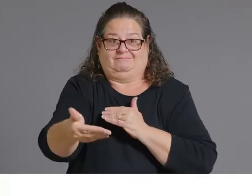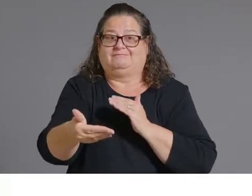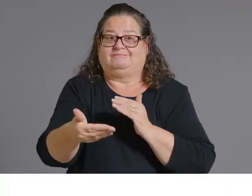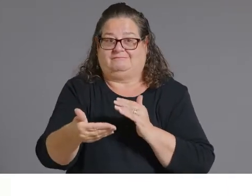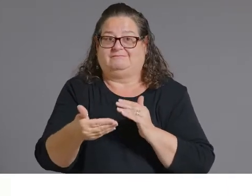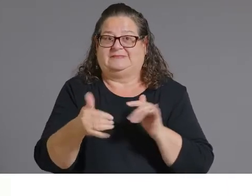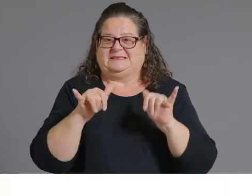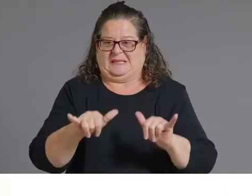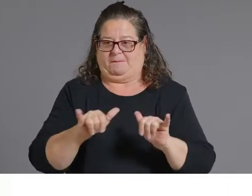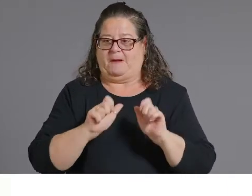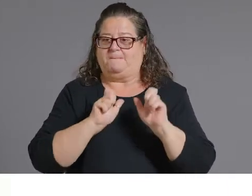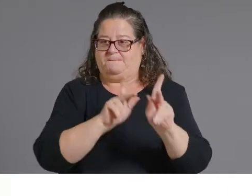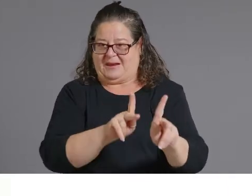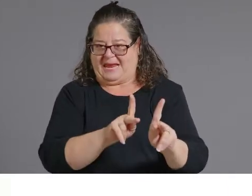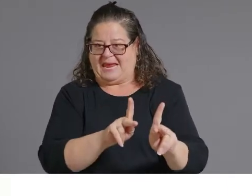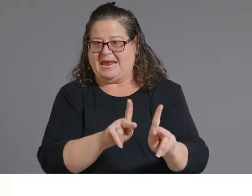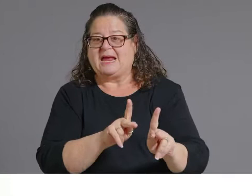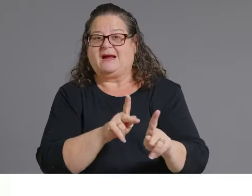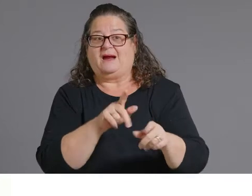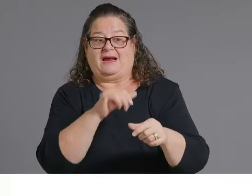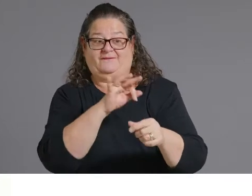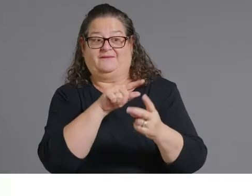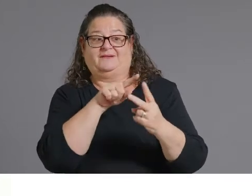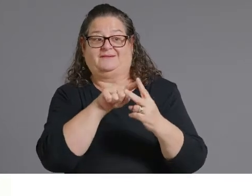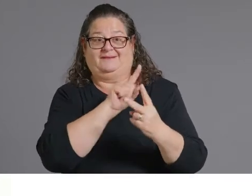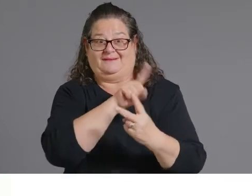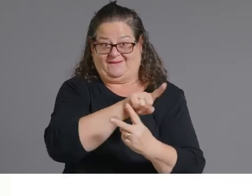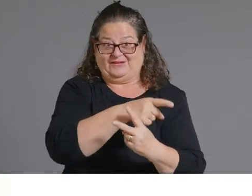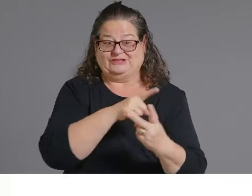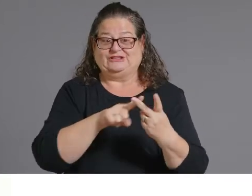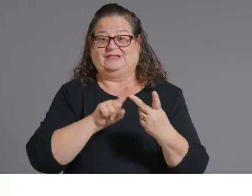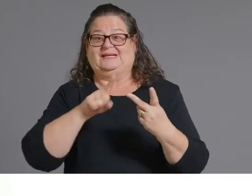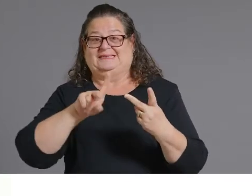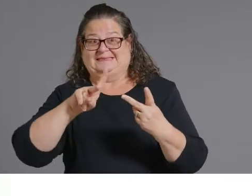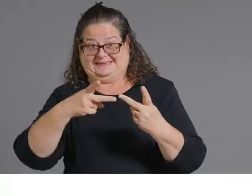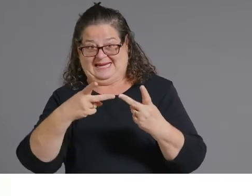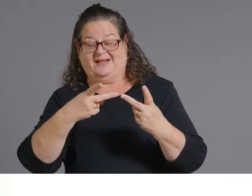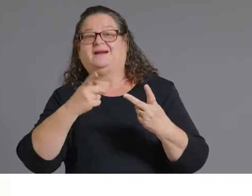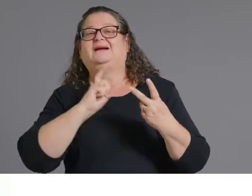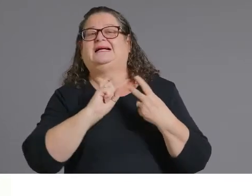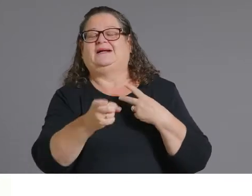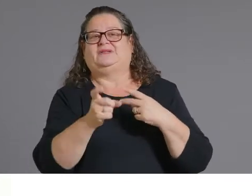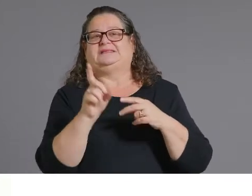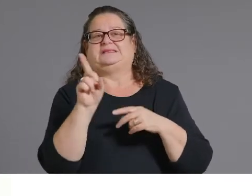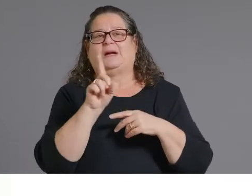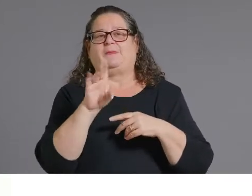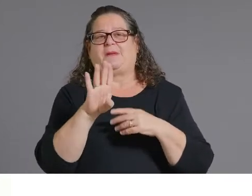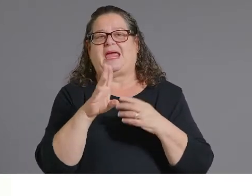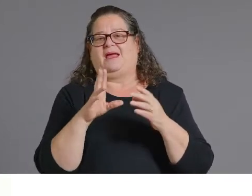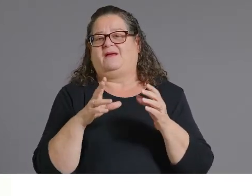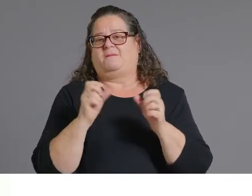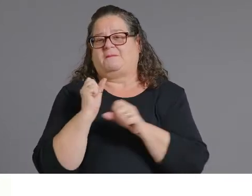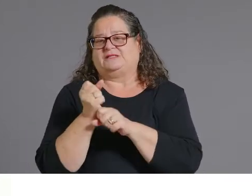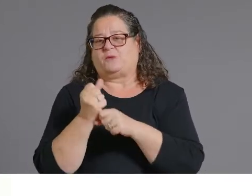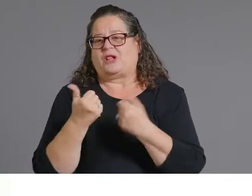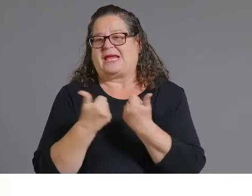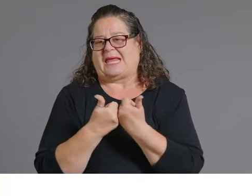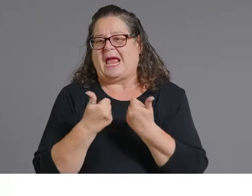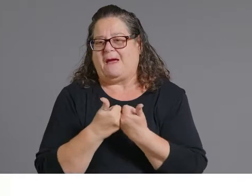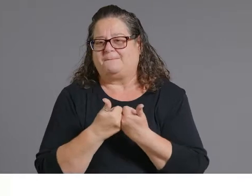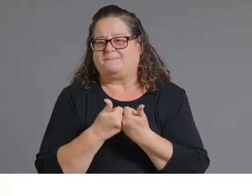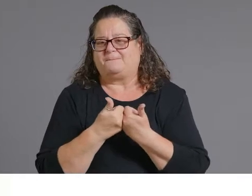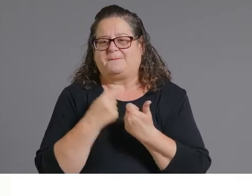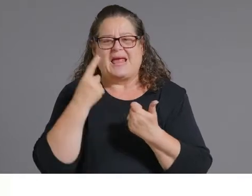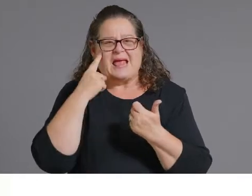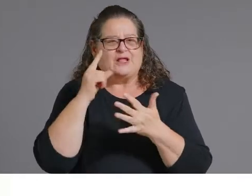Diamondbacks ticket to a to a game of their choice out of I believe it's out of four or five games that you get to choose